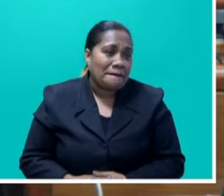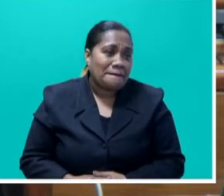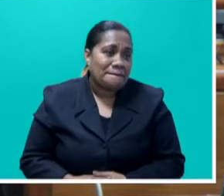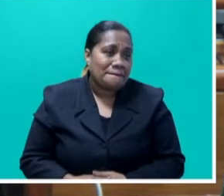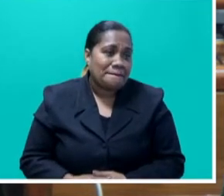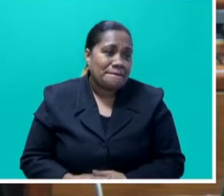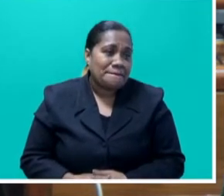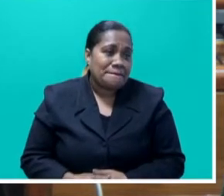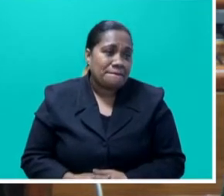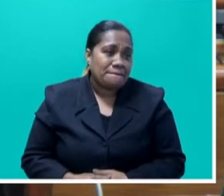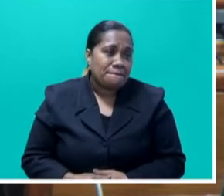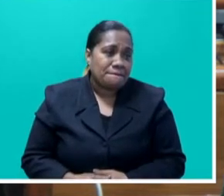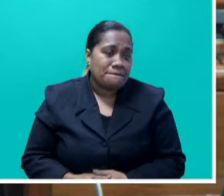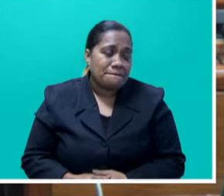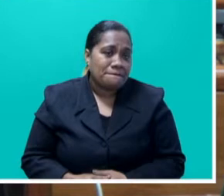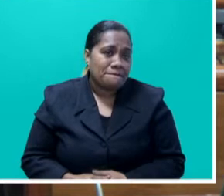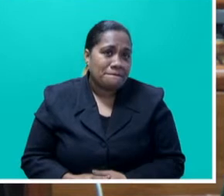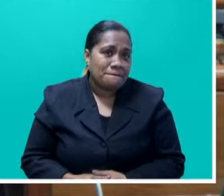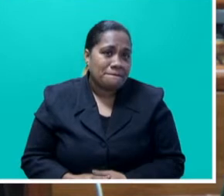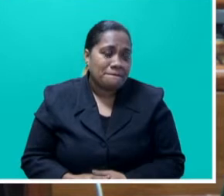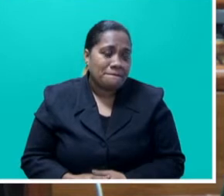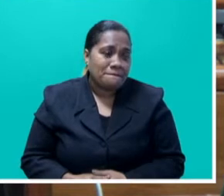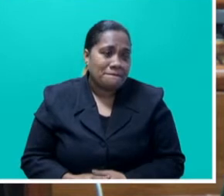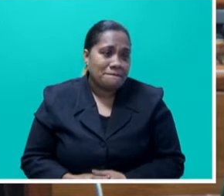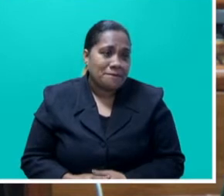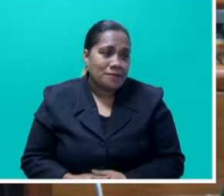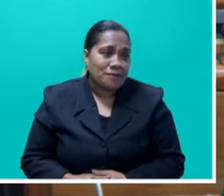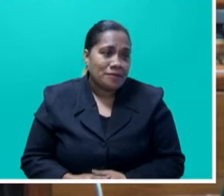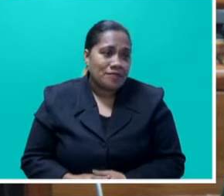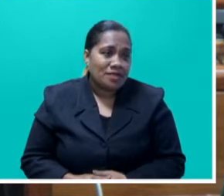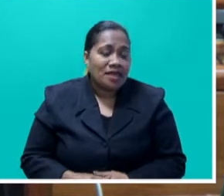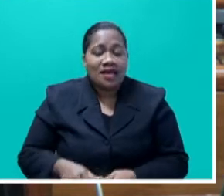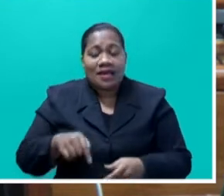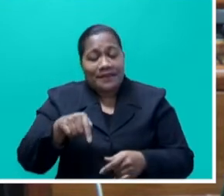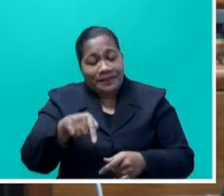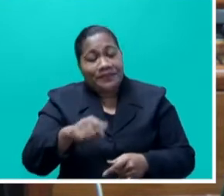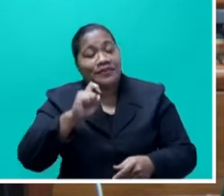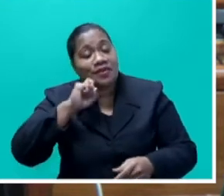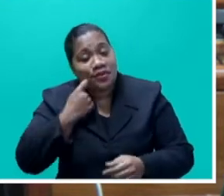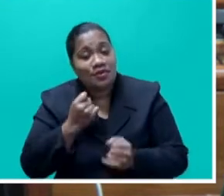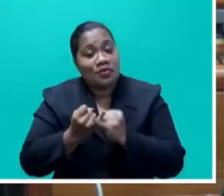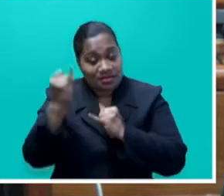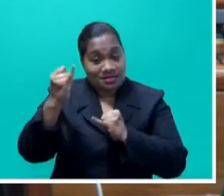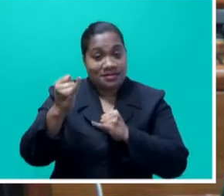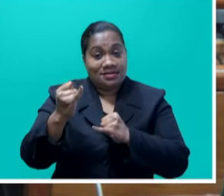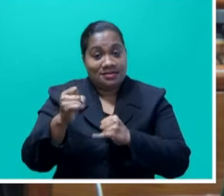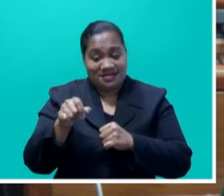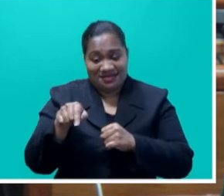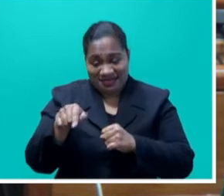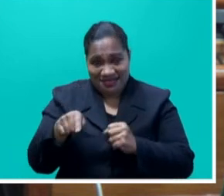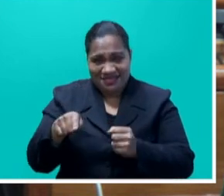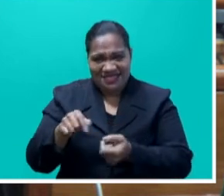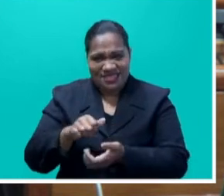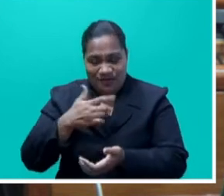will, you know, worsen the quality of the particular fresh produce is perishable in nature. So Mr Speaker